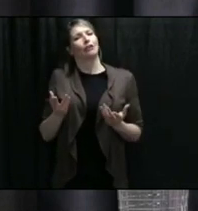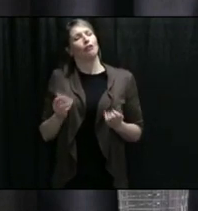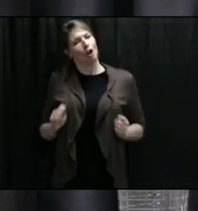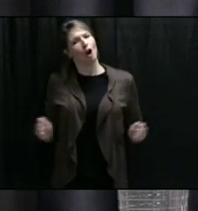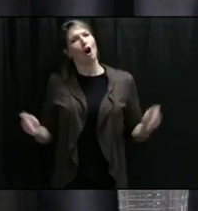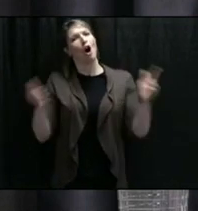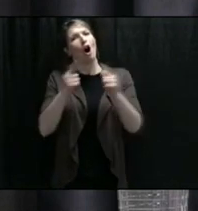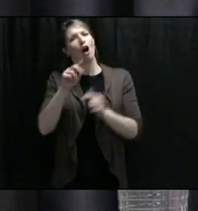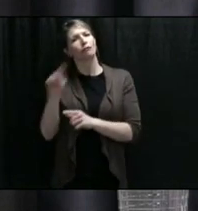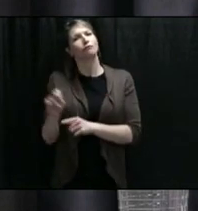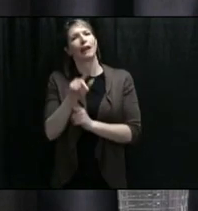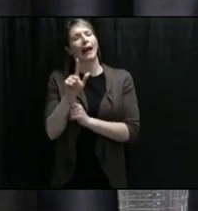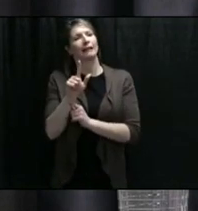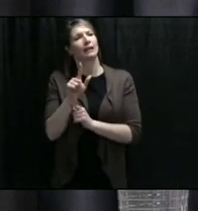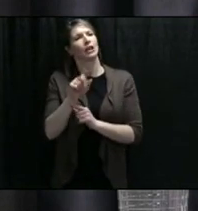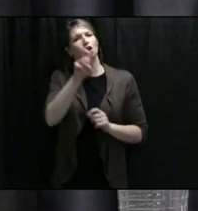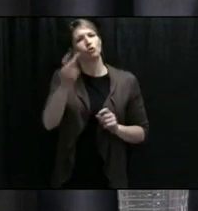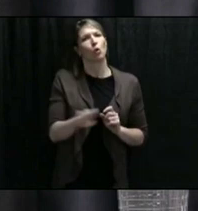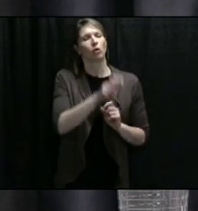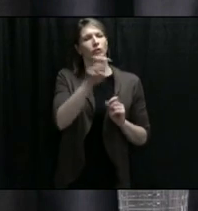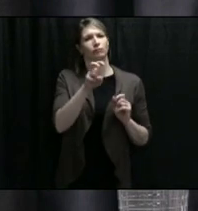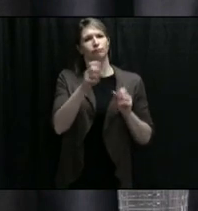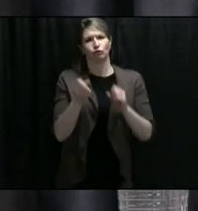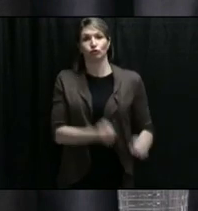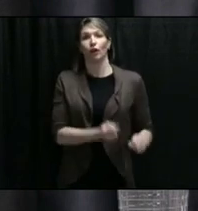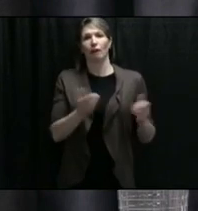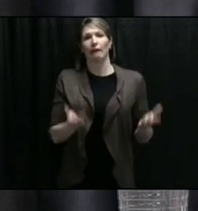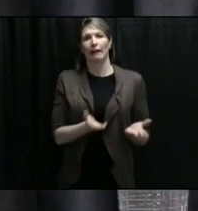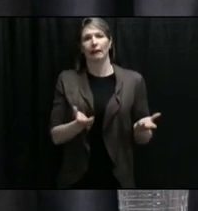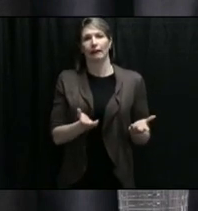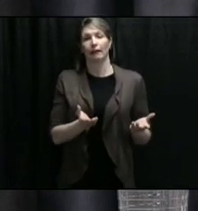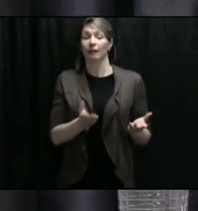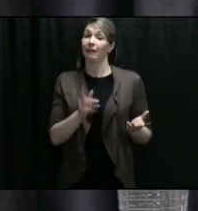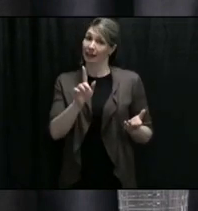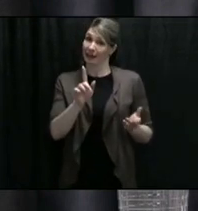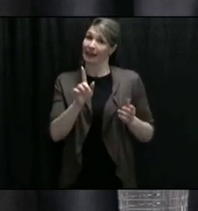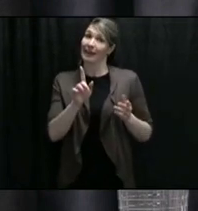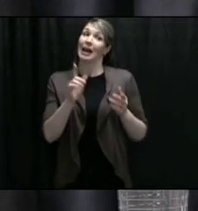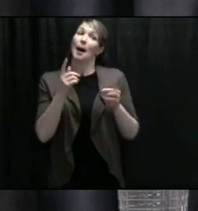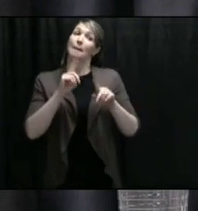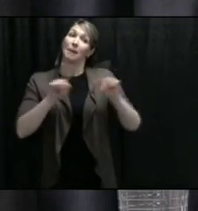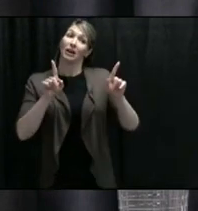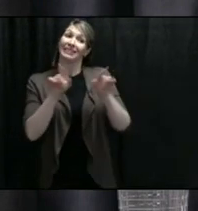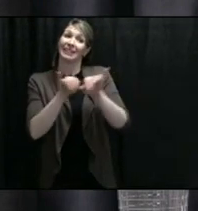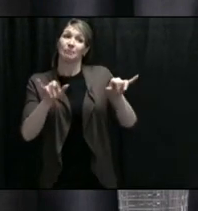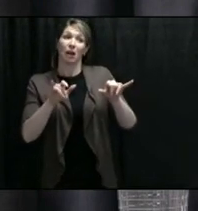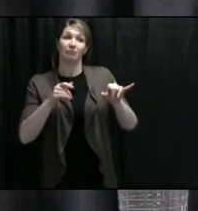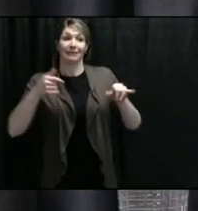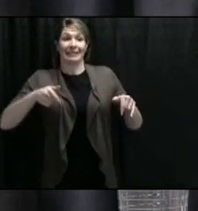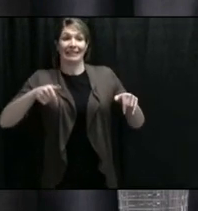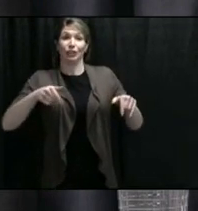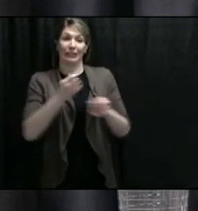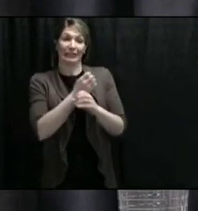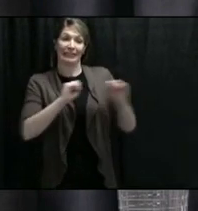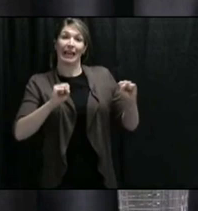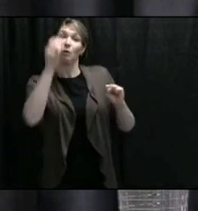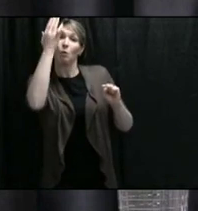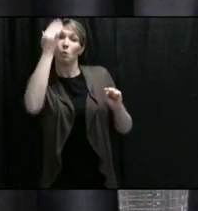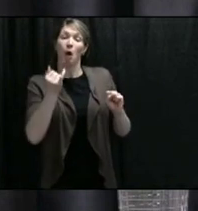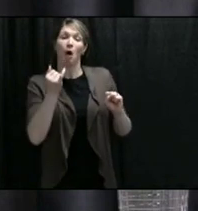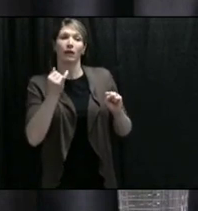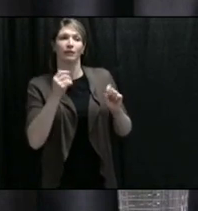these kind of things. They actually now work to our advantage. The other thing that's happened is we have